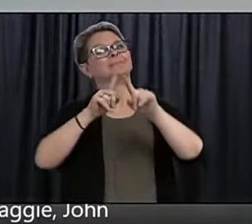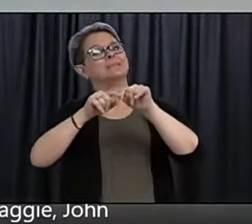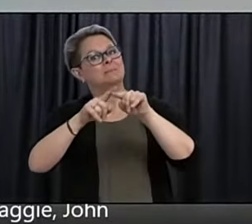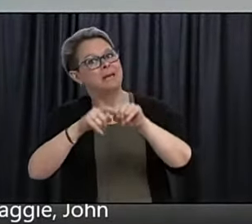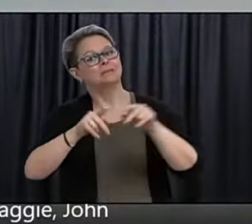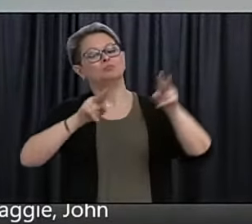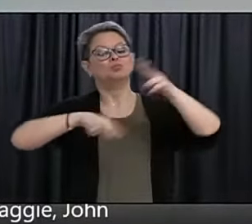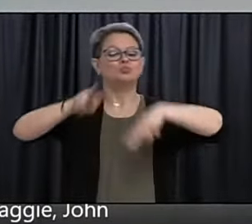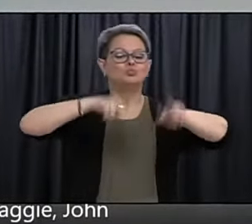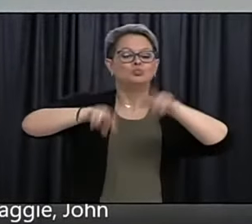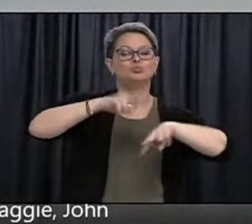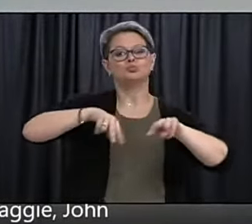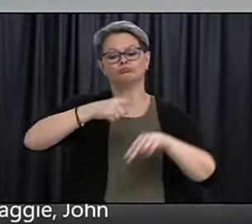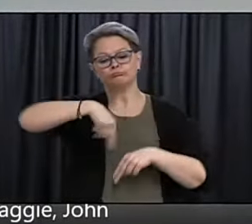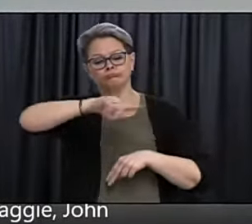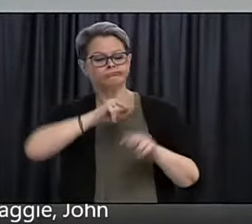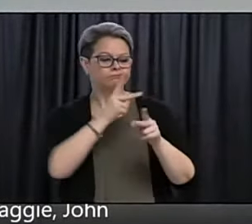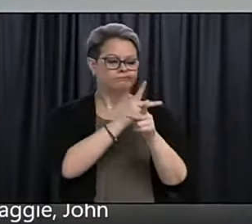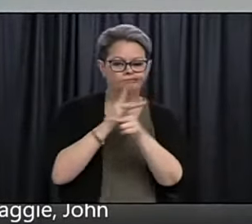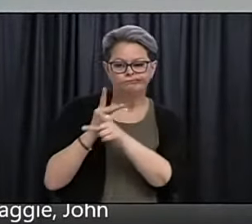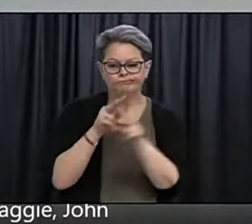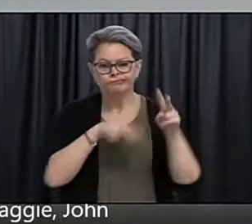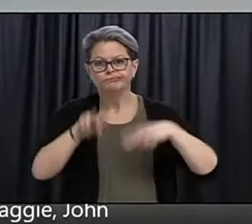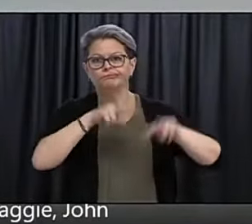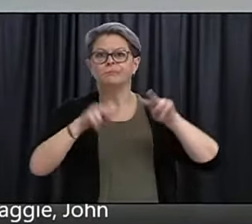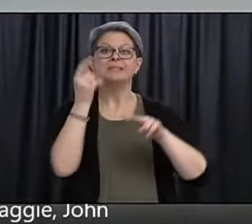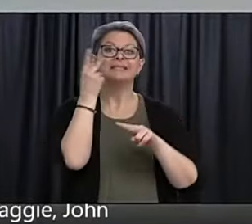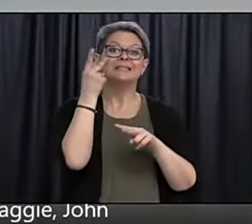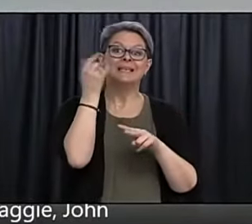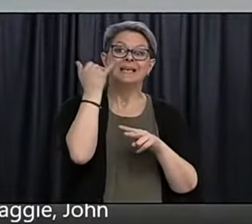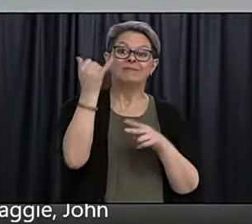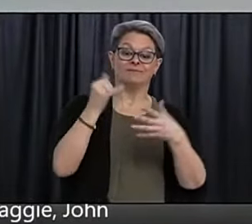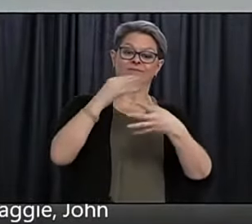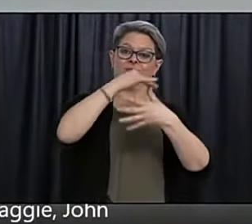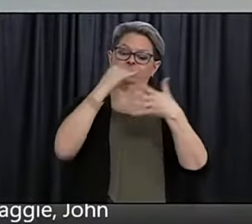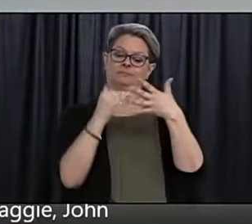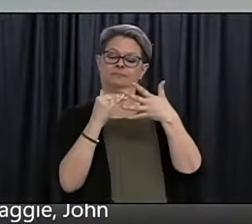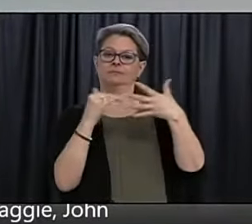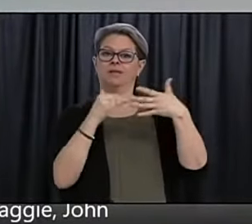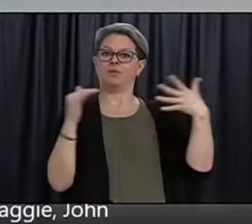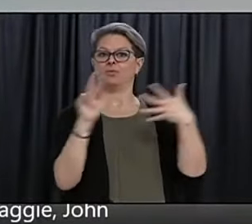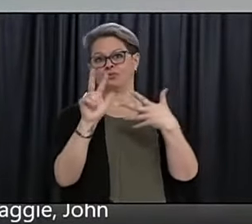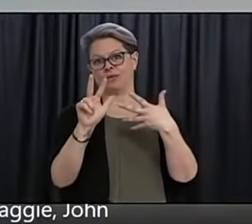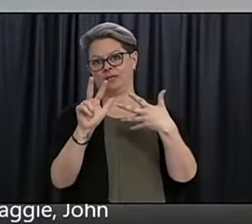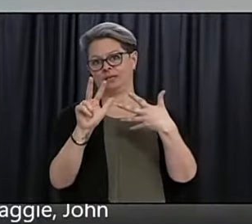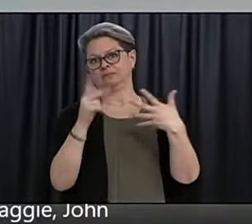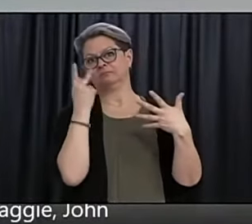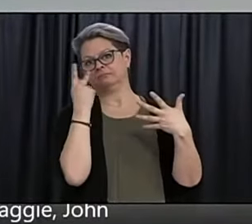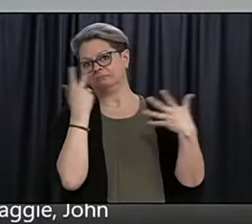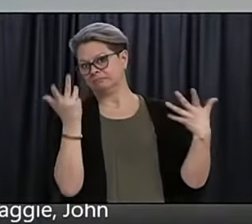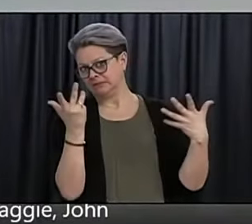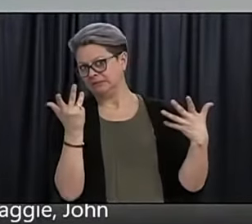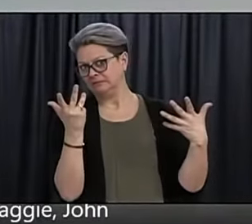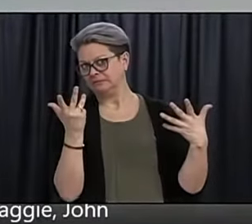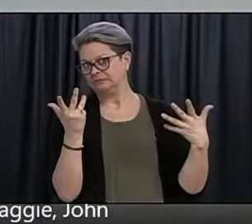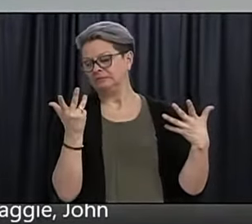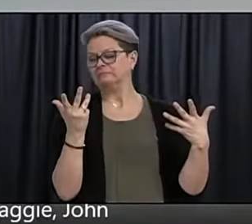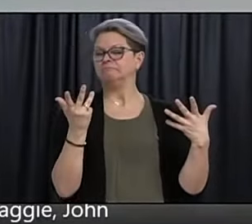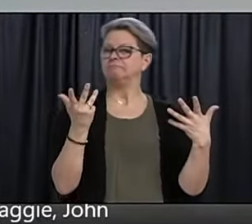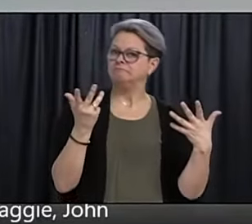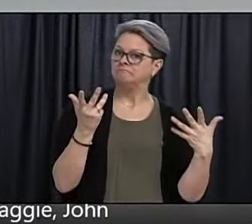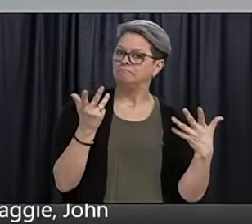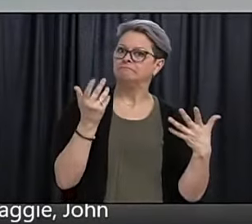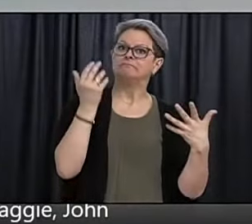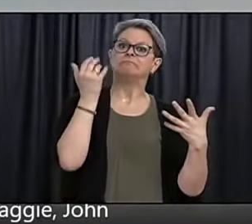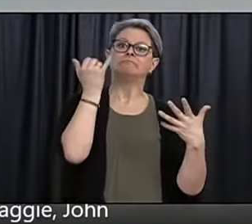surveillance on whether we can move to level three, for example, off the Avalon. And certainly that would free up a lot more